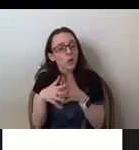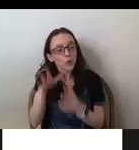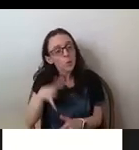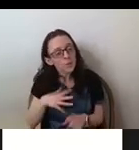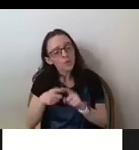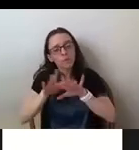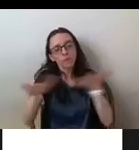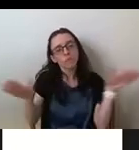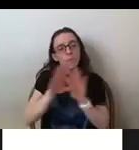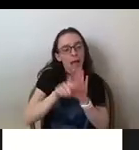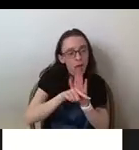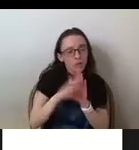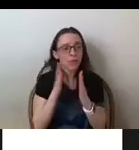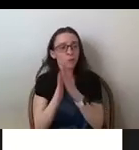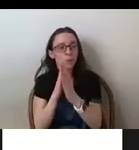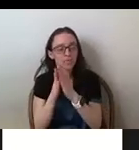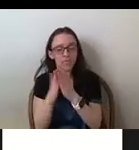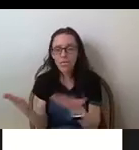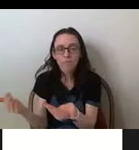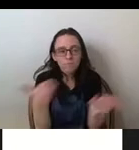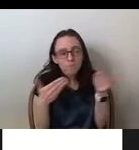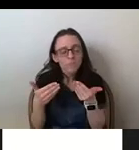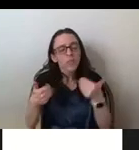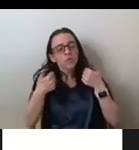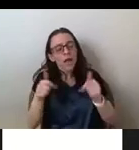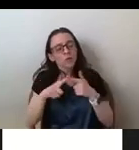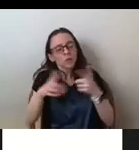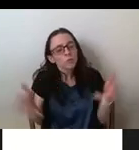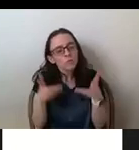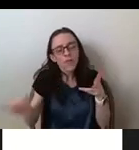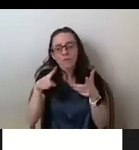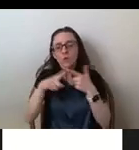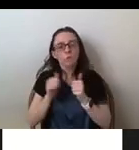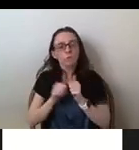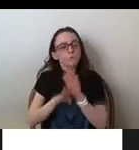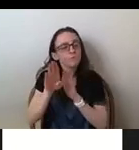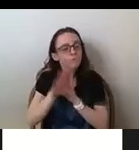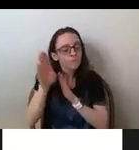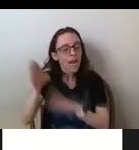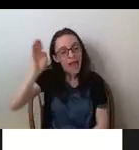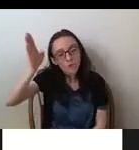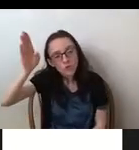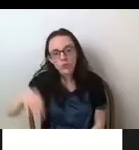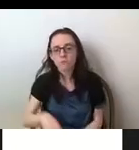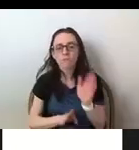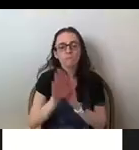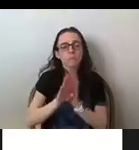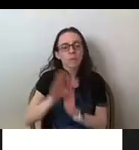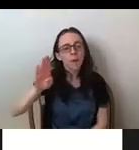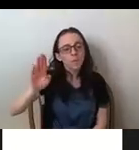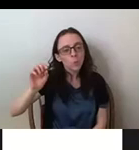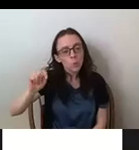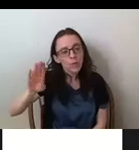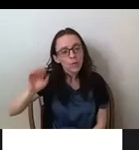and trying to help them with lectures and bootcamps to develop feminine beauty.